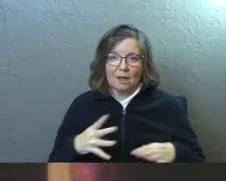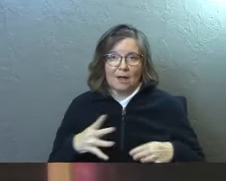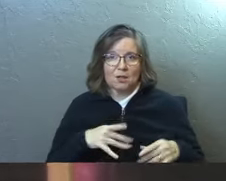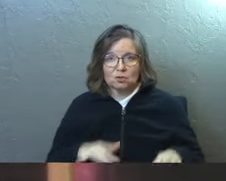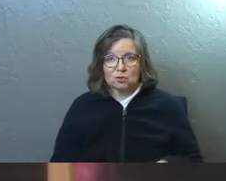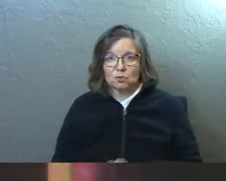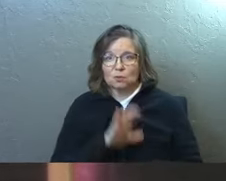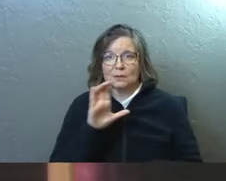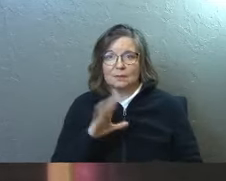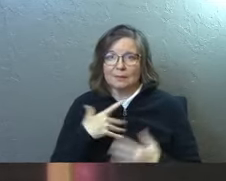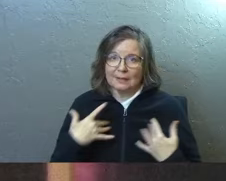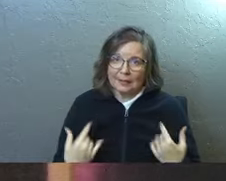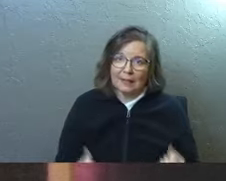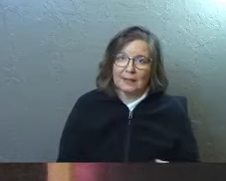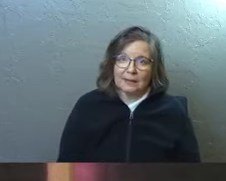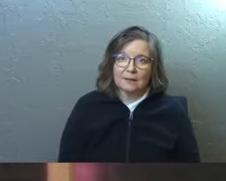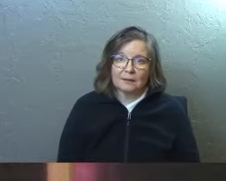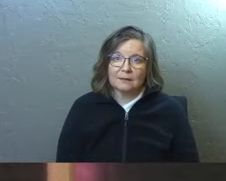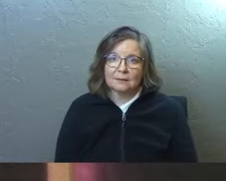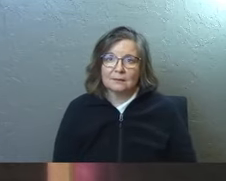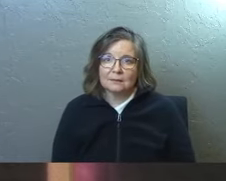holidays, during Christmas, God, bring healing.